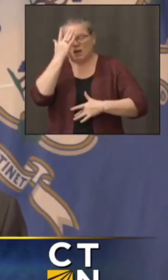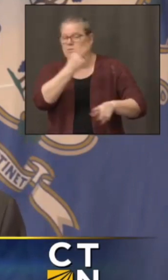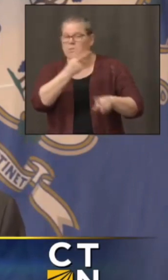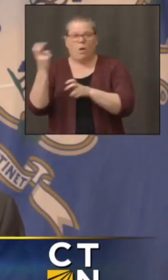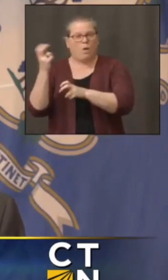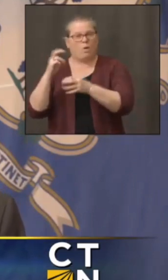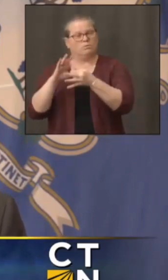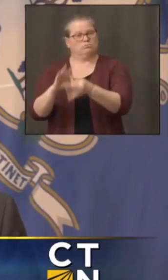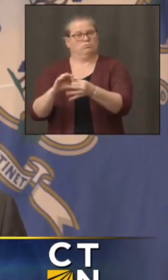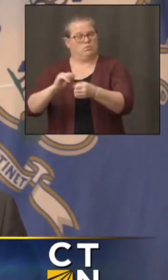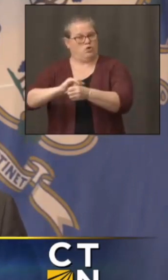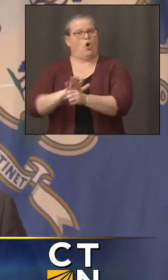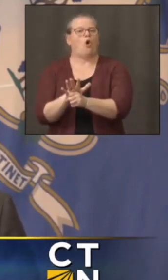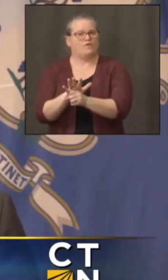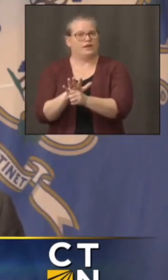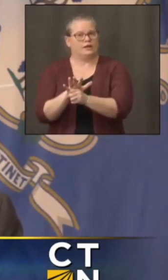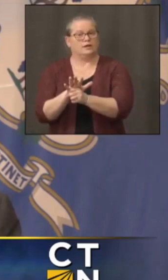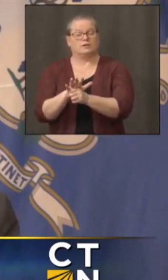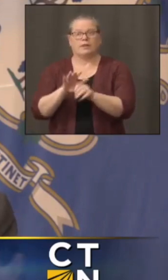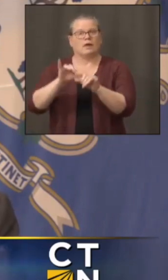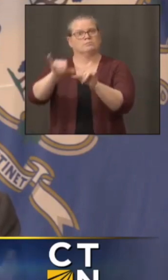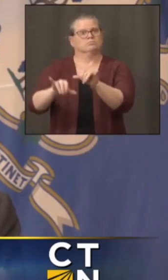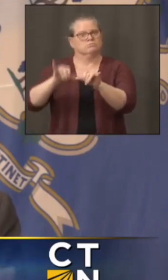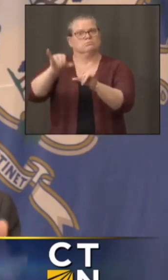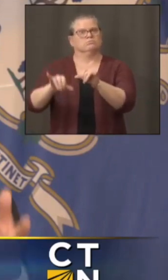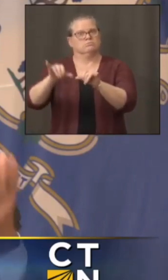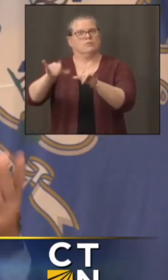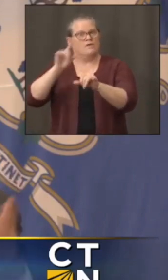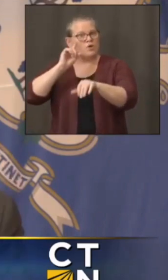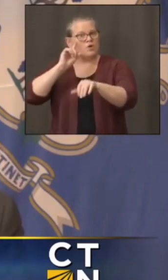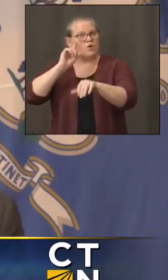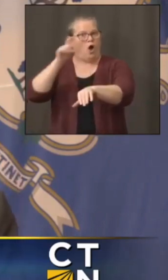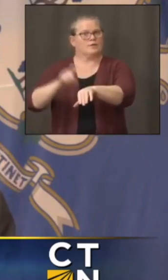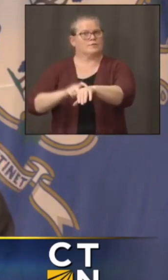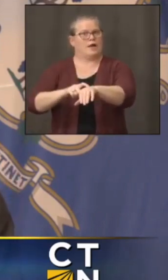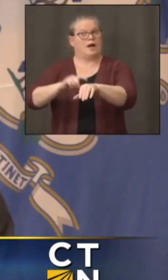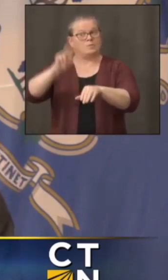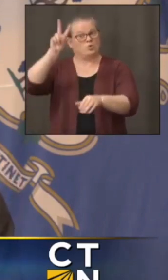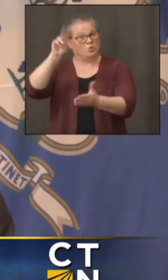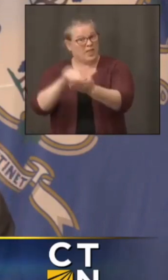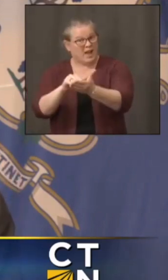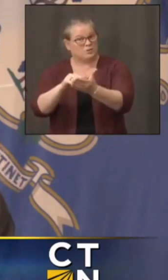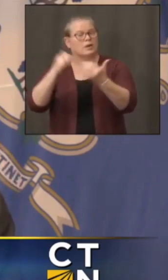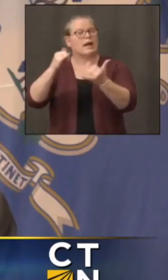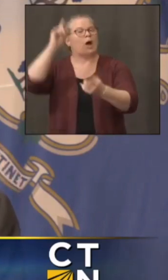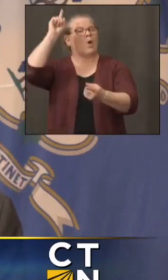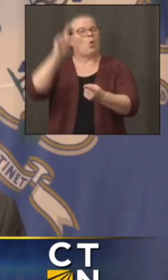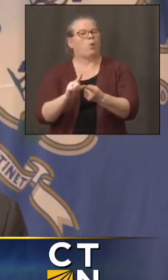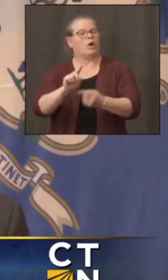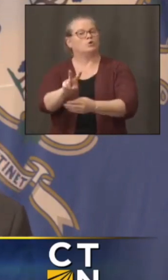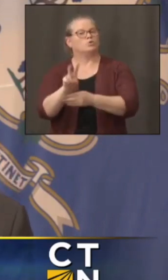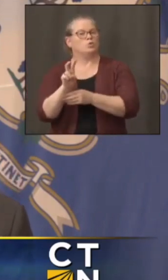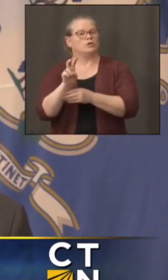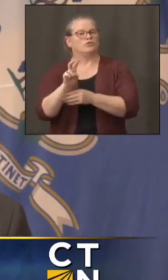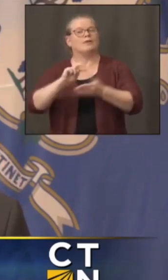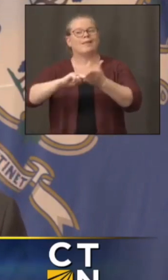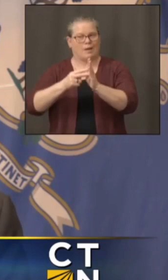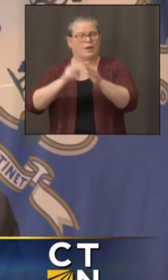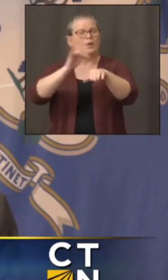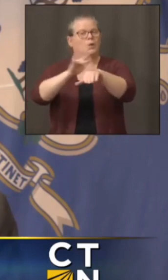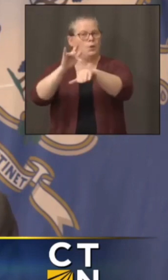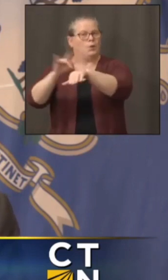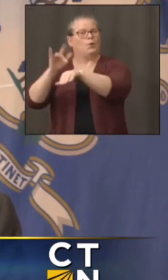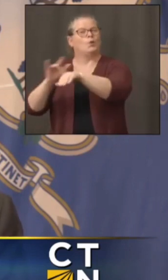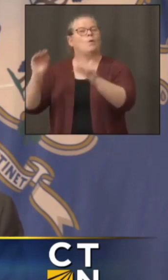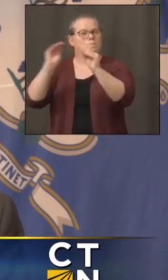longer period of time today we're a little over 200 so we have a lot more capacity than we did before and people are spending a little